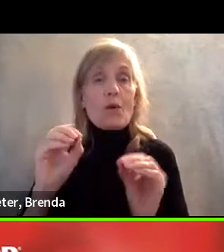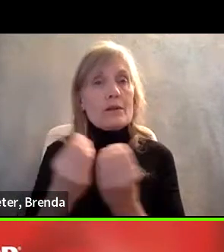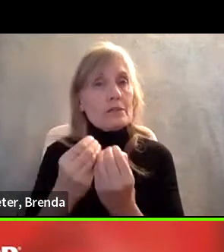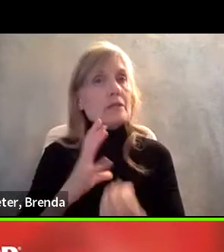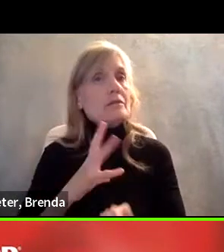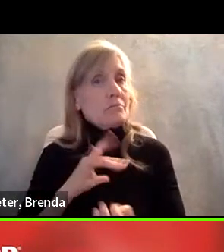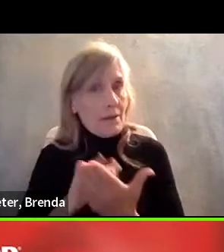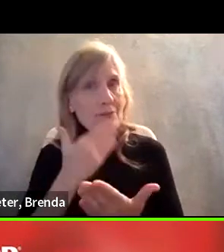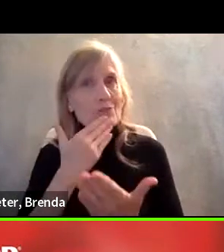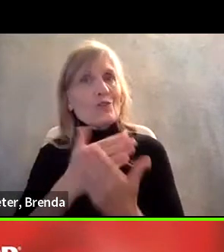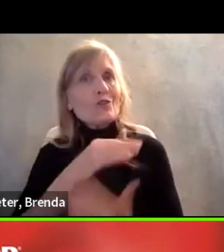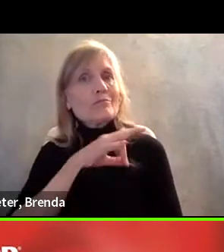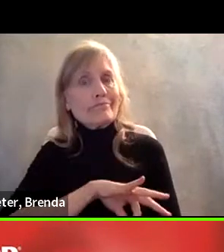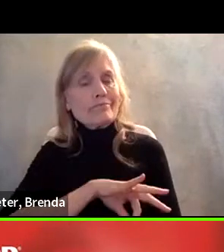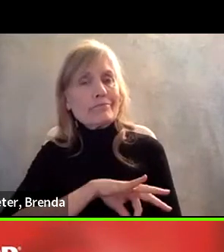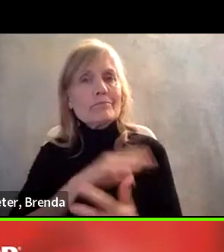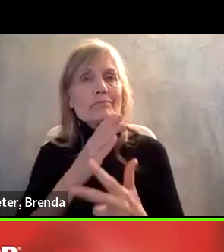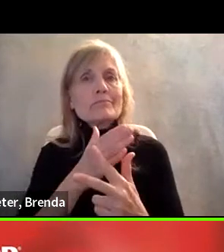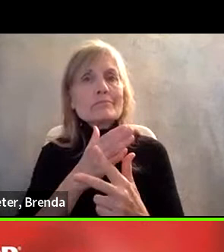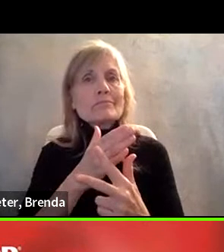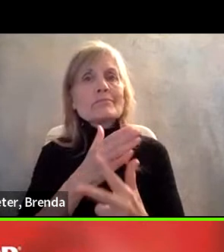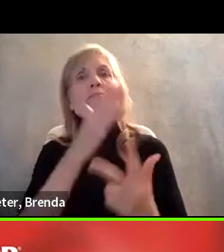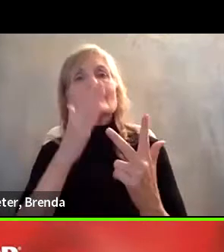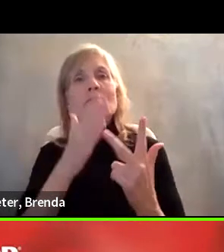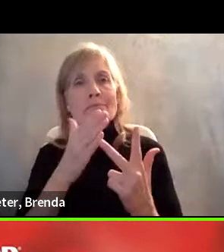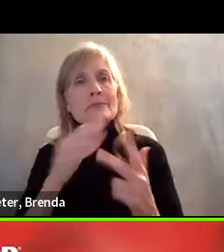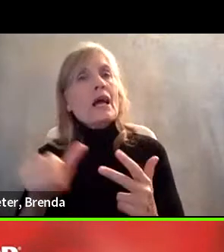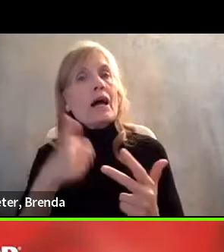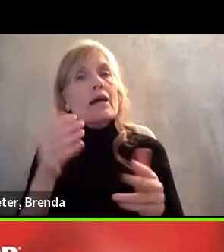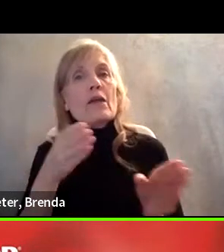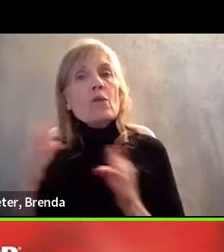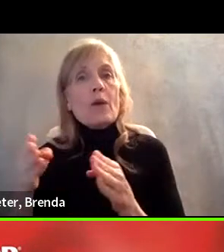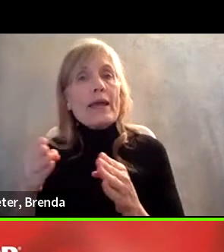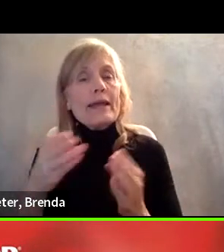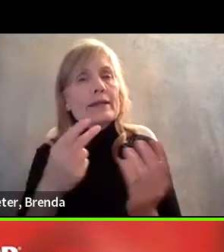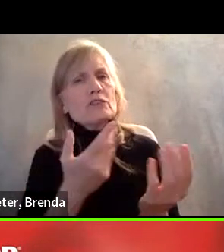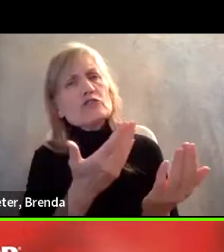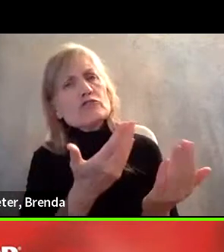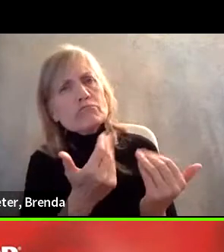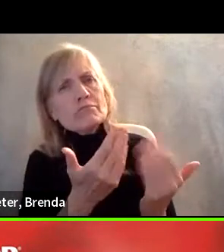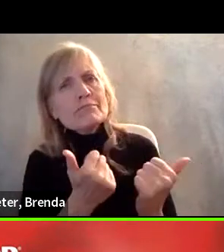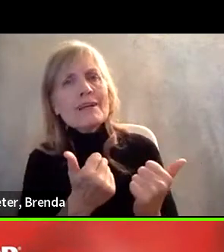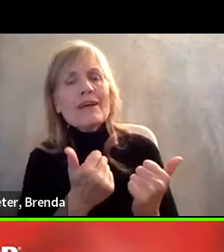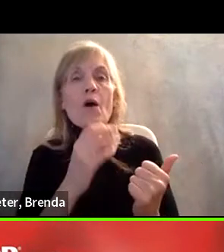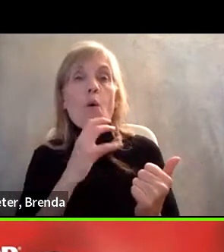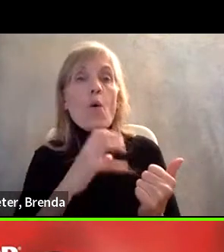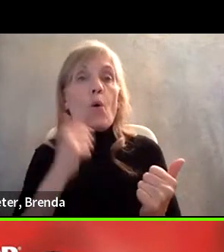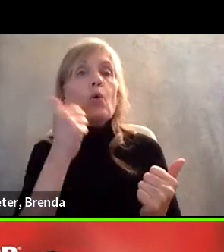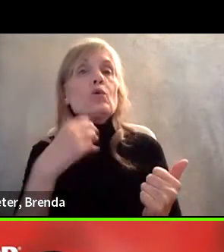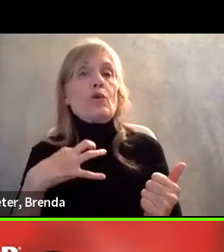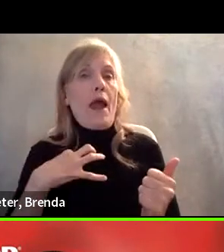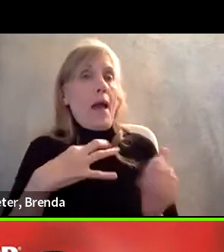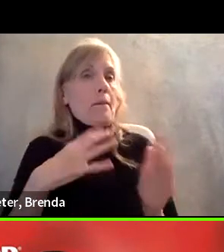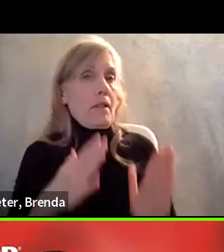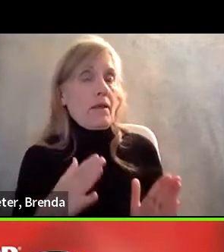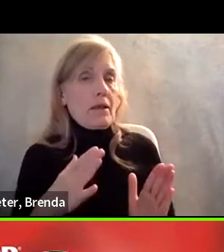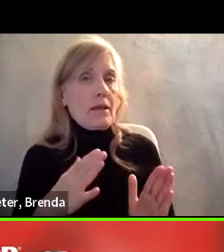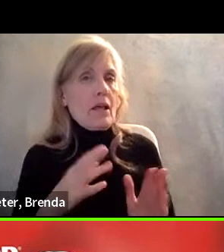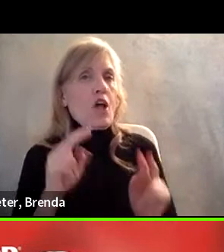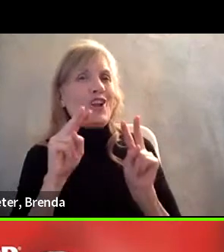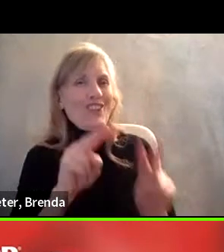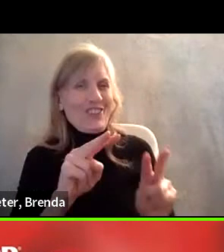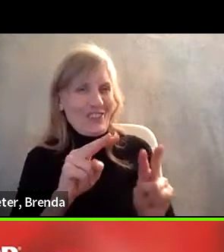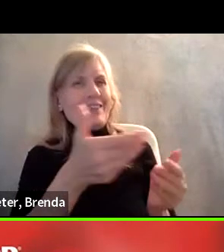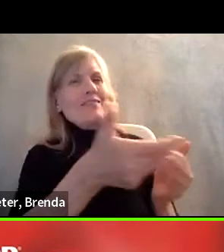another thing that's important to do in terms of attracting and, um, an older applicant pool is you want to take a look at your